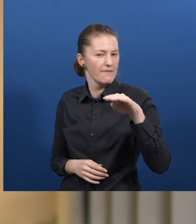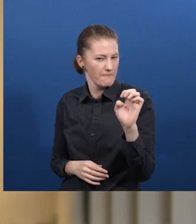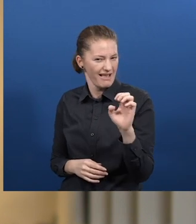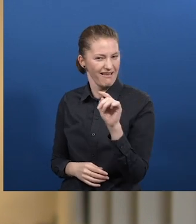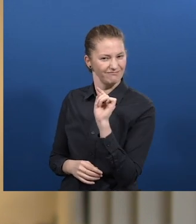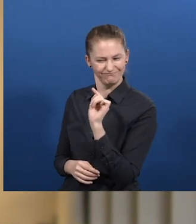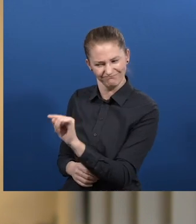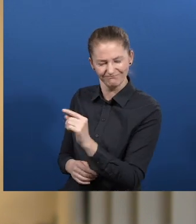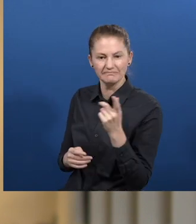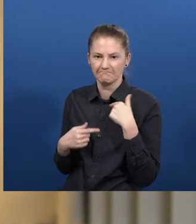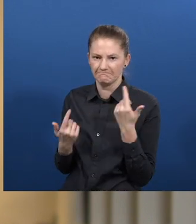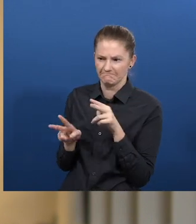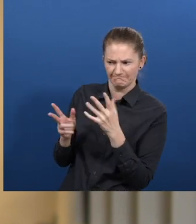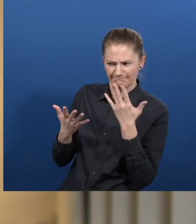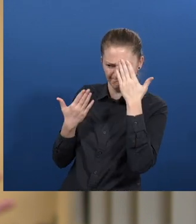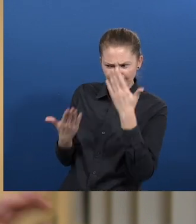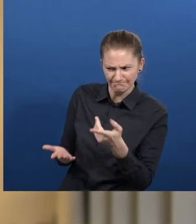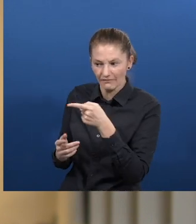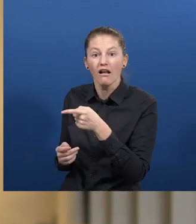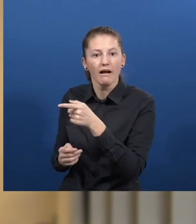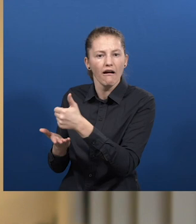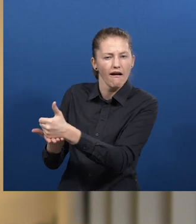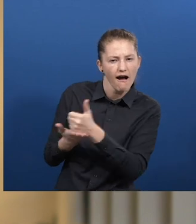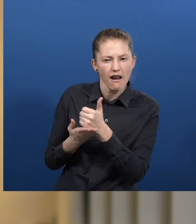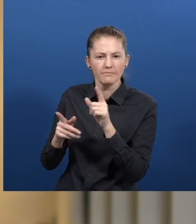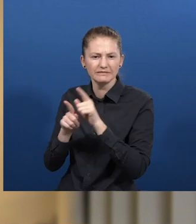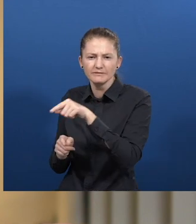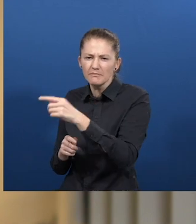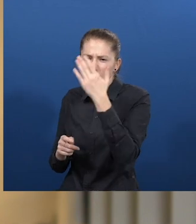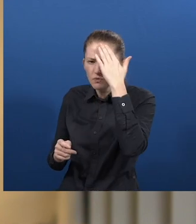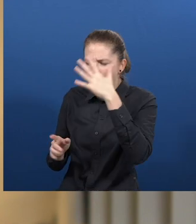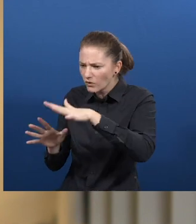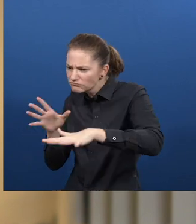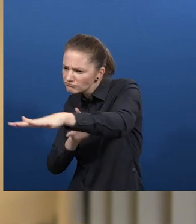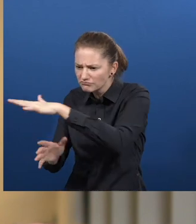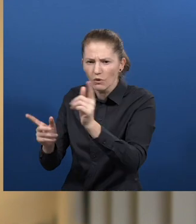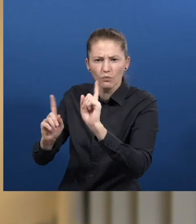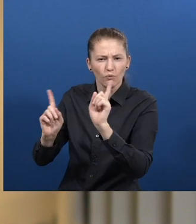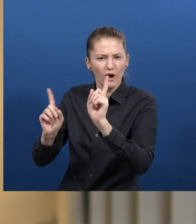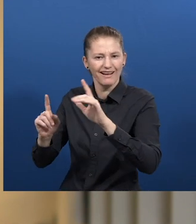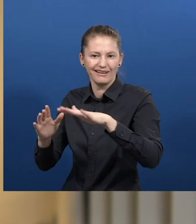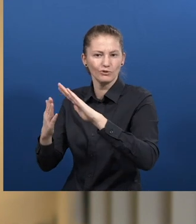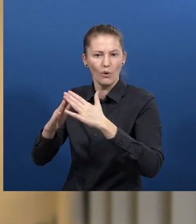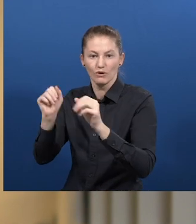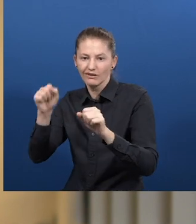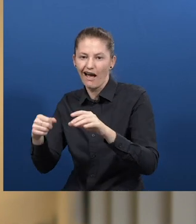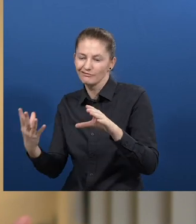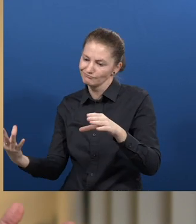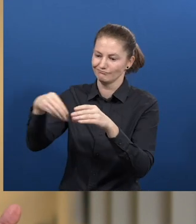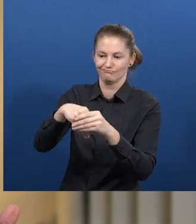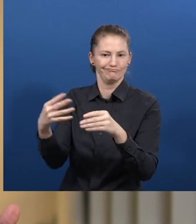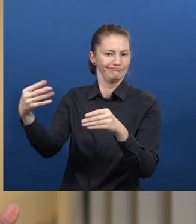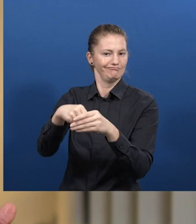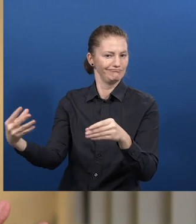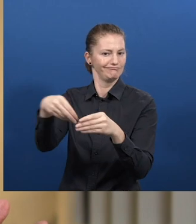to concentrate on a other region we have not found so far and to do